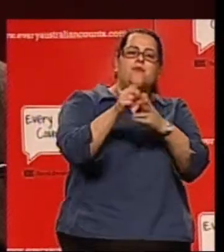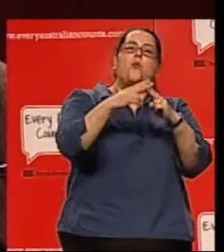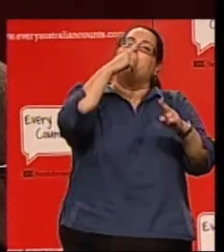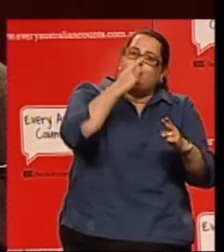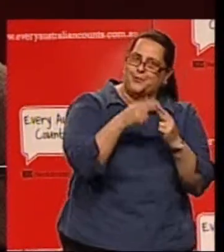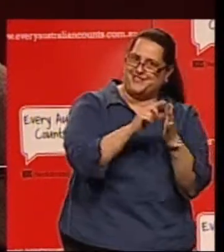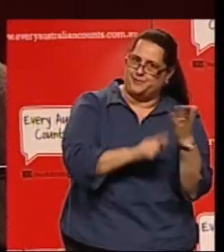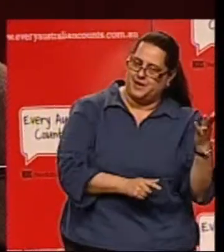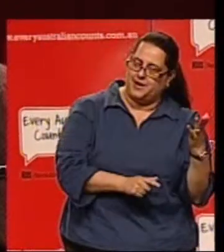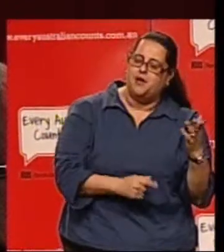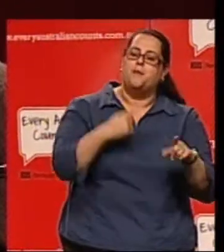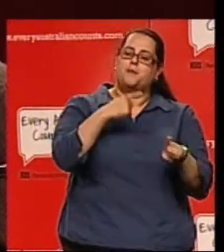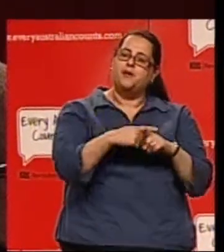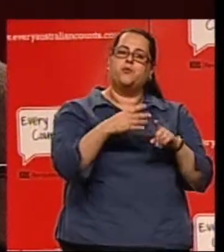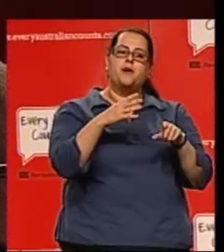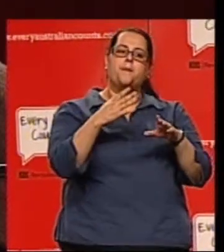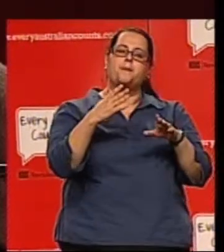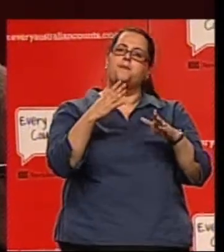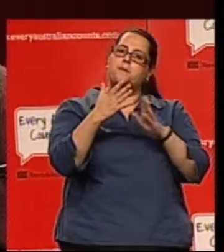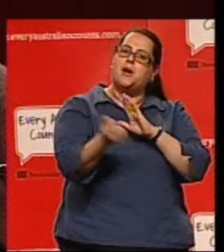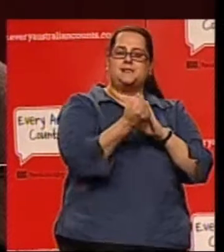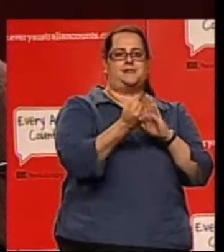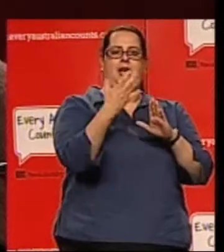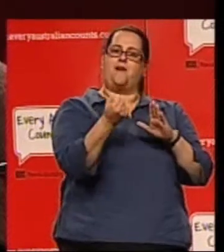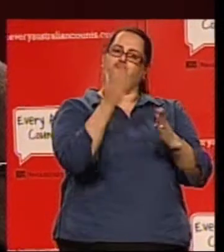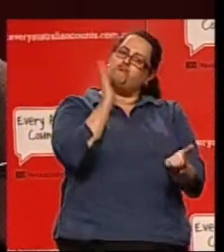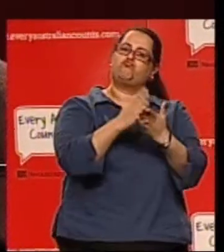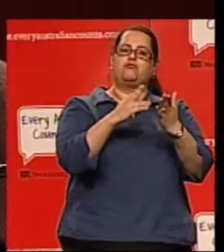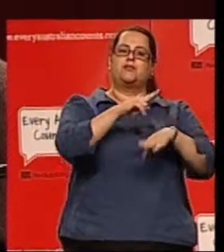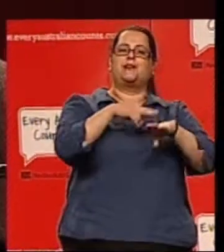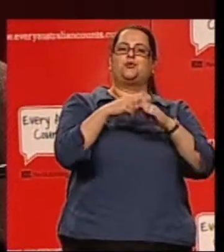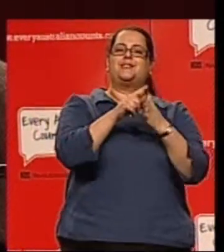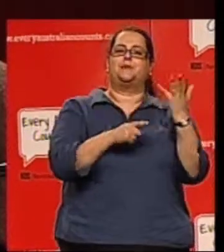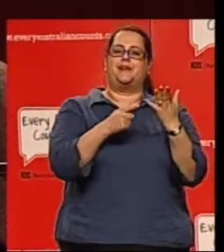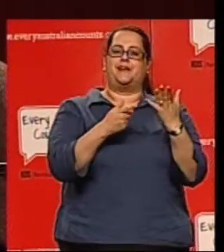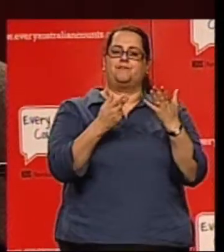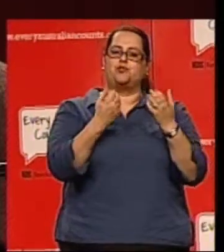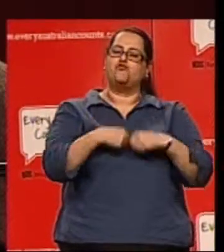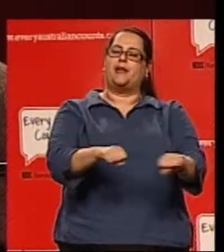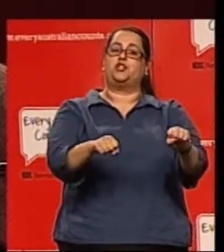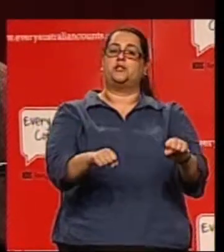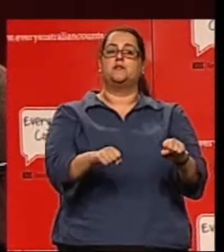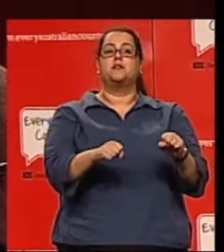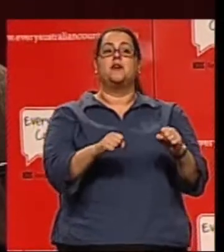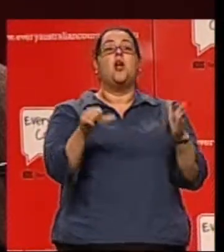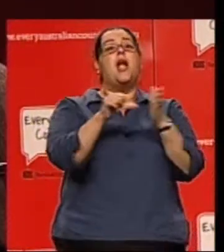we make real the National Disability Strategy, we can anticipate the following economic benefits.